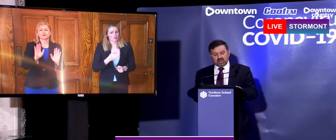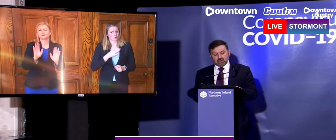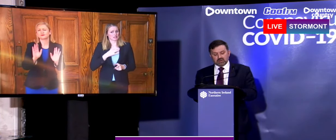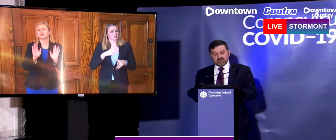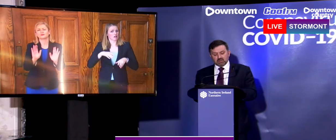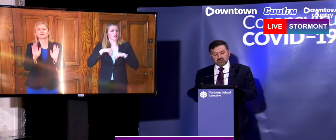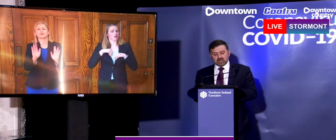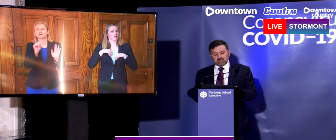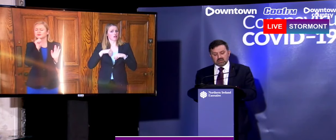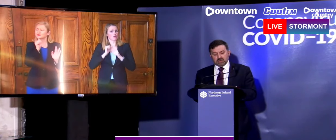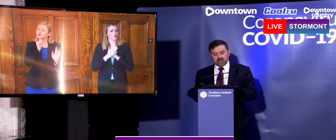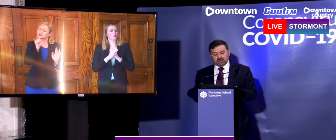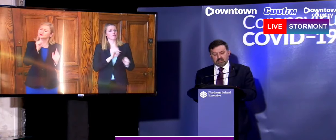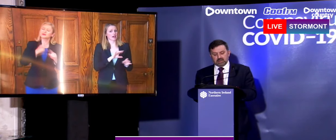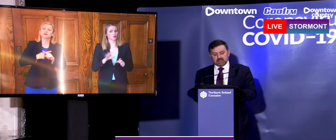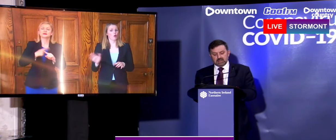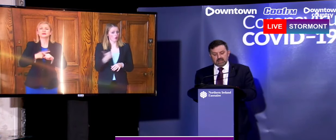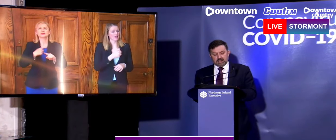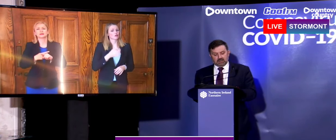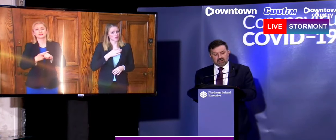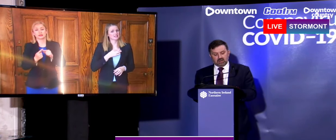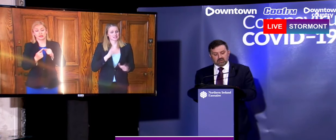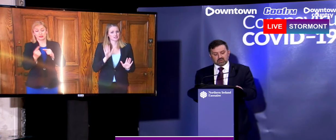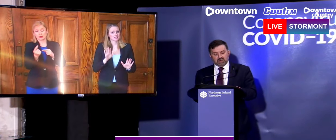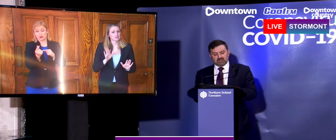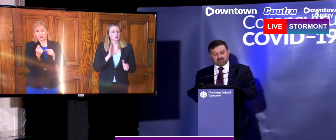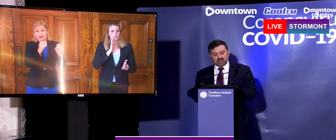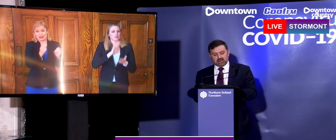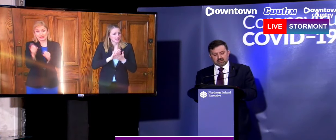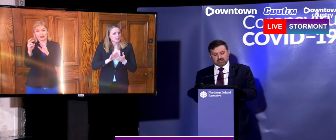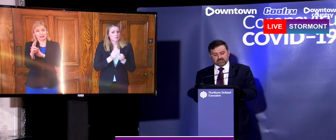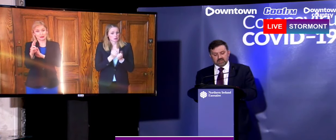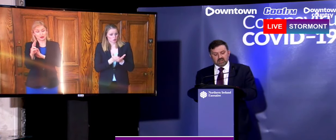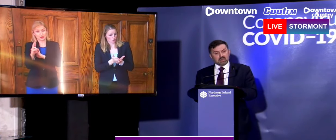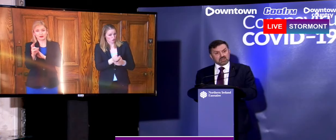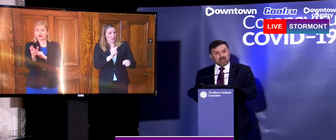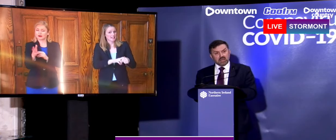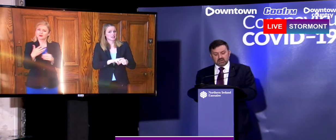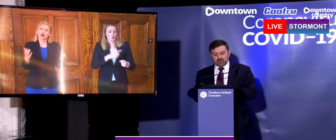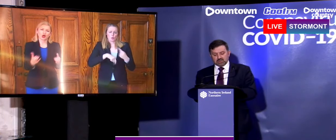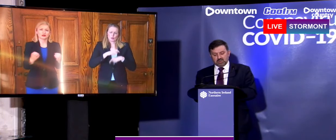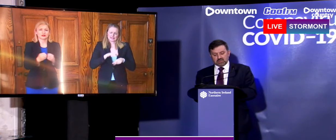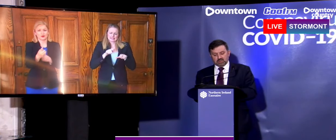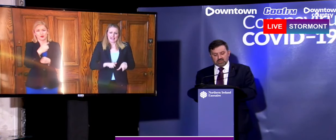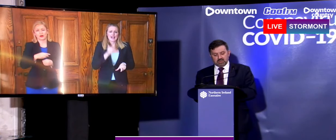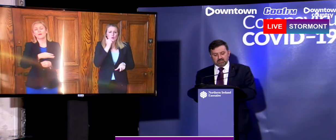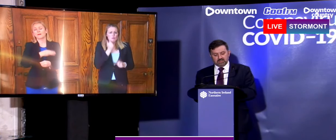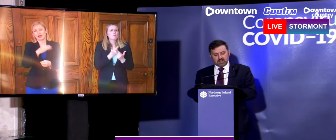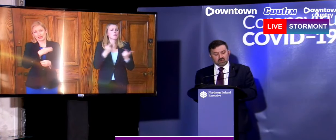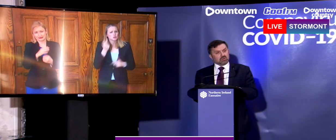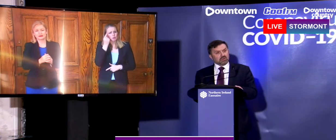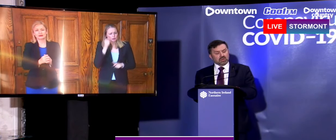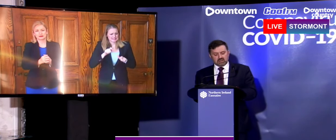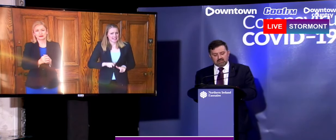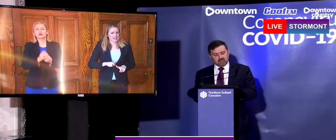Easter period I would urge everyone to continue playing their part in helping to halt the spread of this virus. Stay indoors as much as possible.